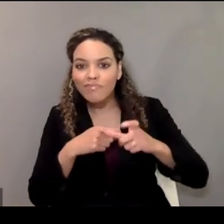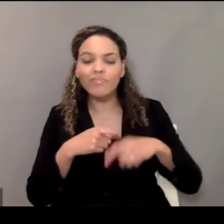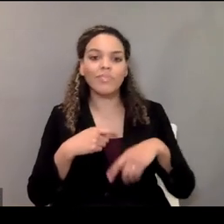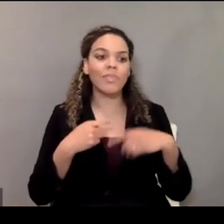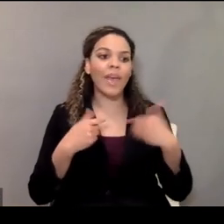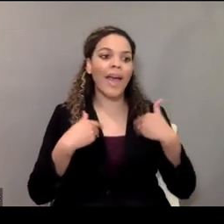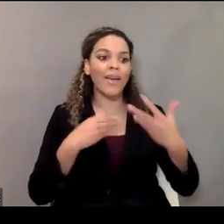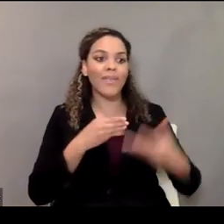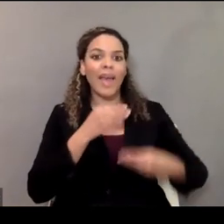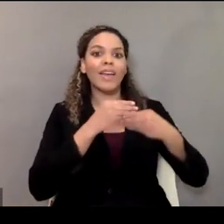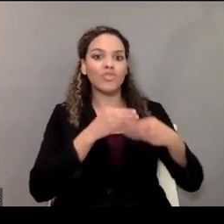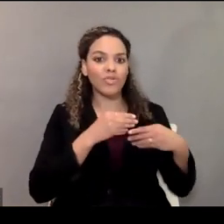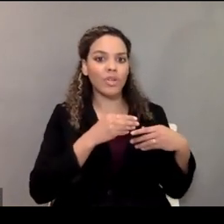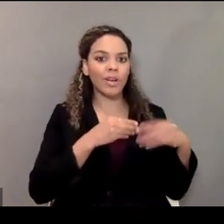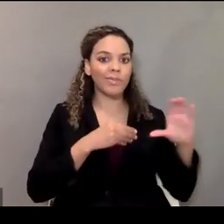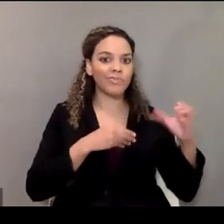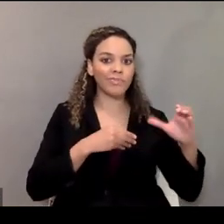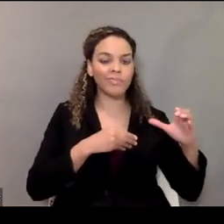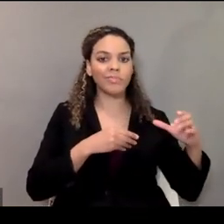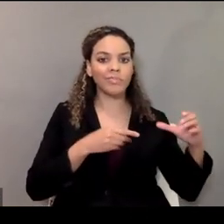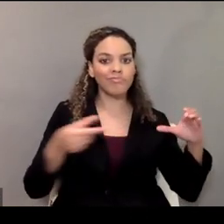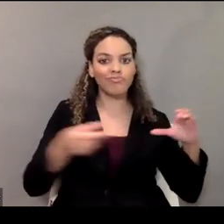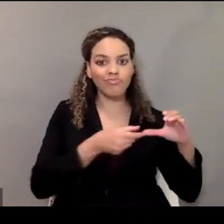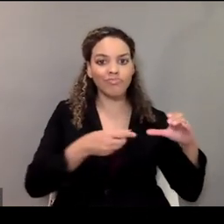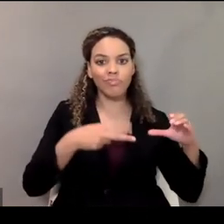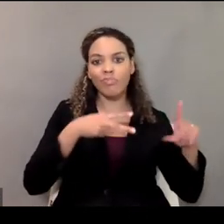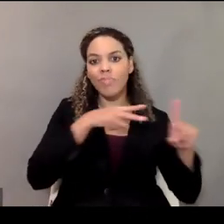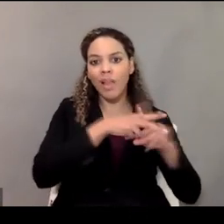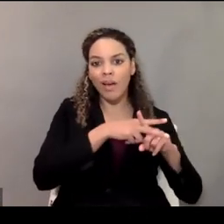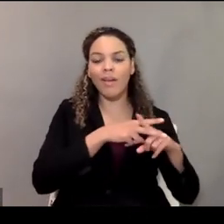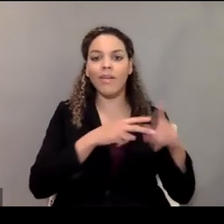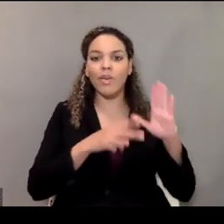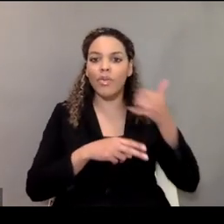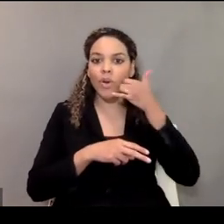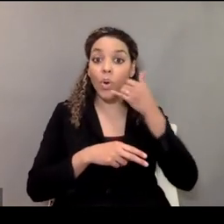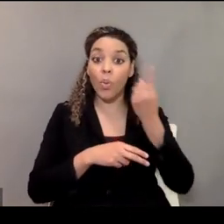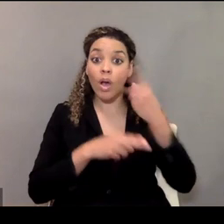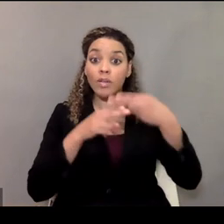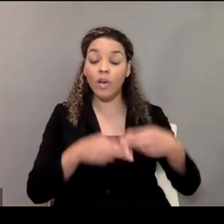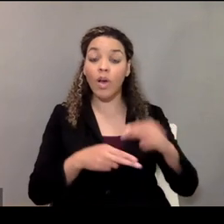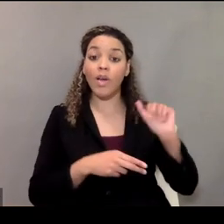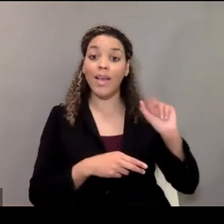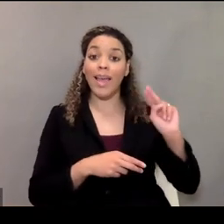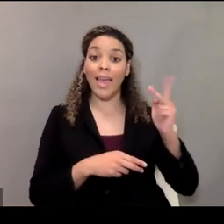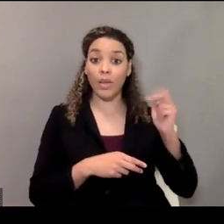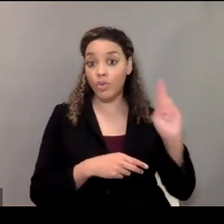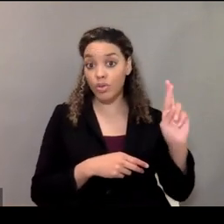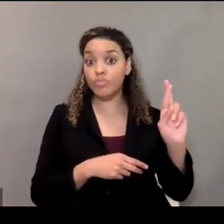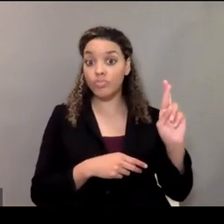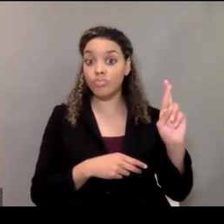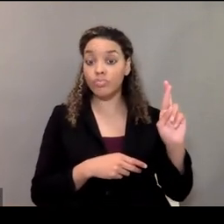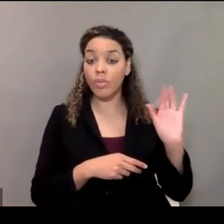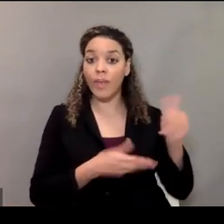devices that are out there. One is called Anchor, A-N-K-E-R, that